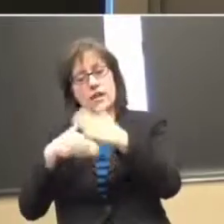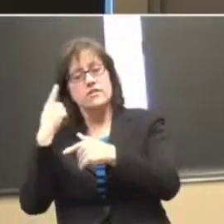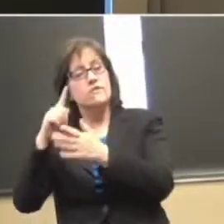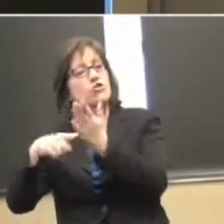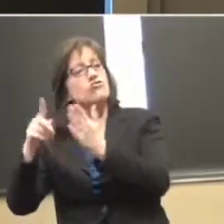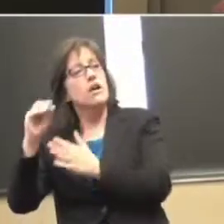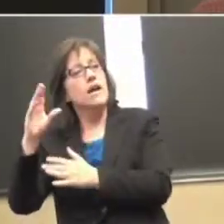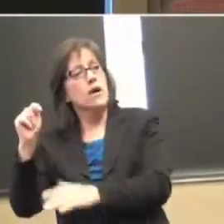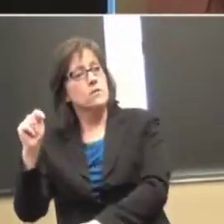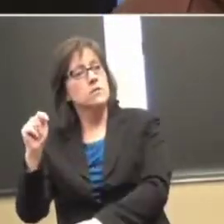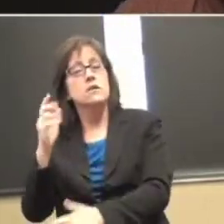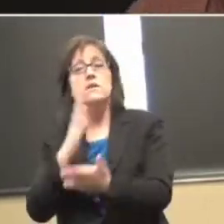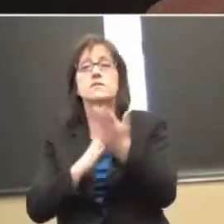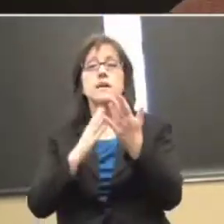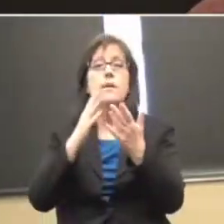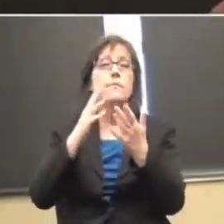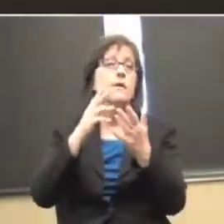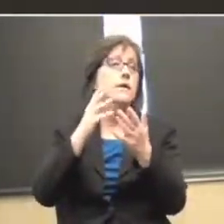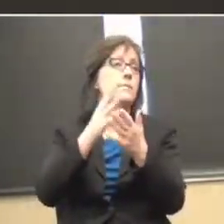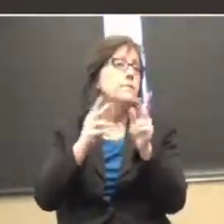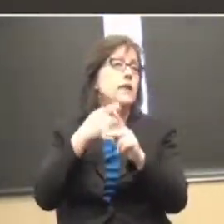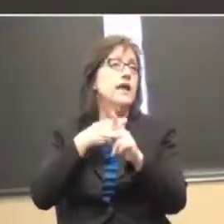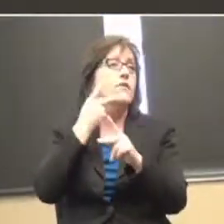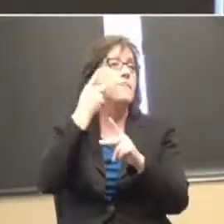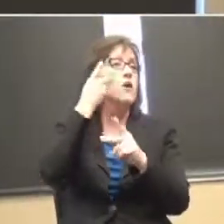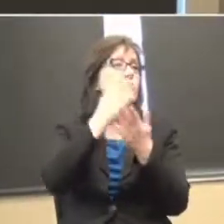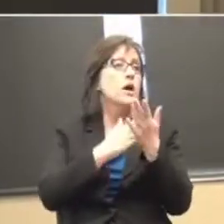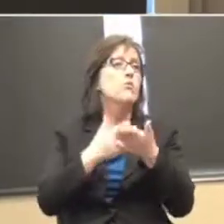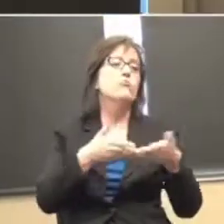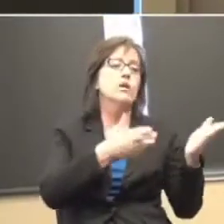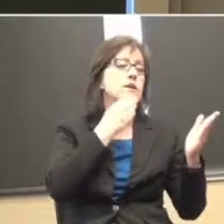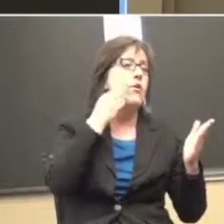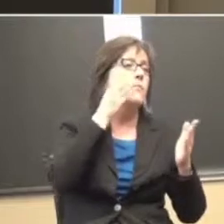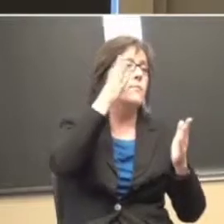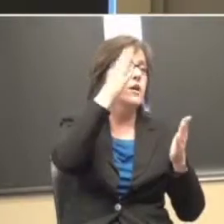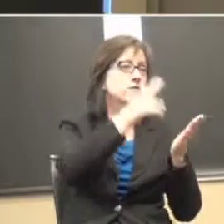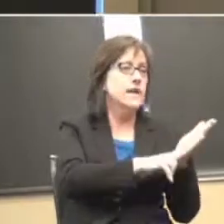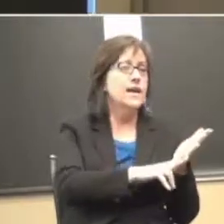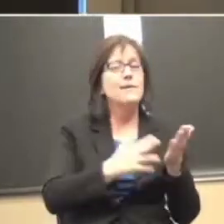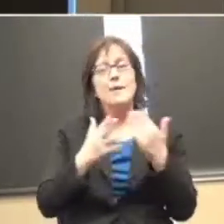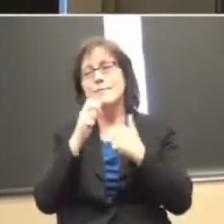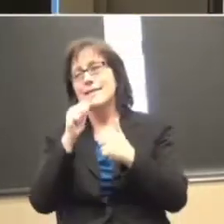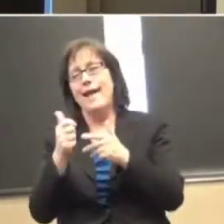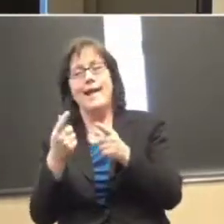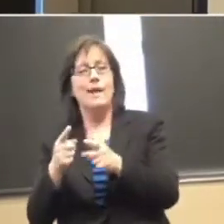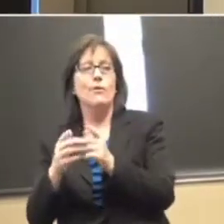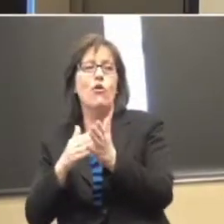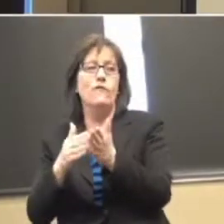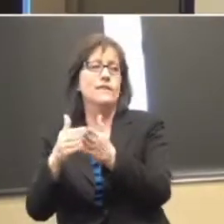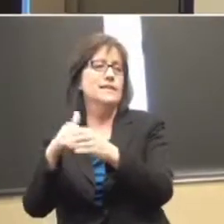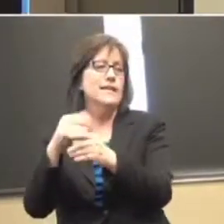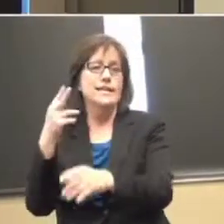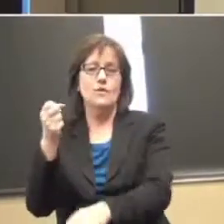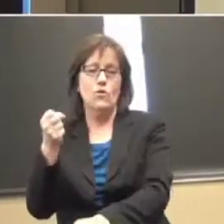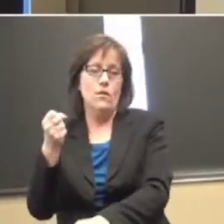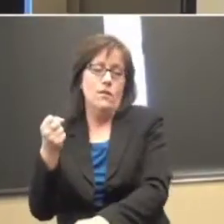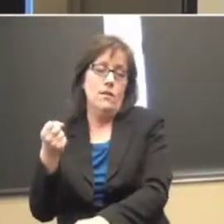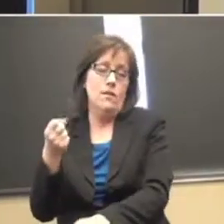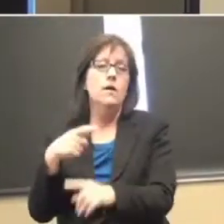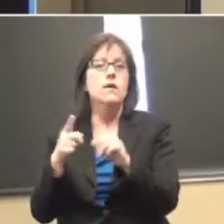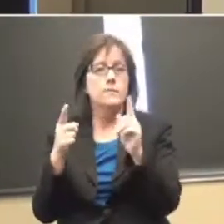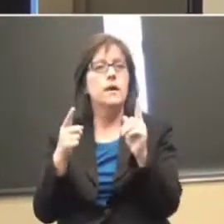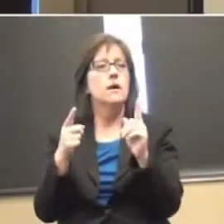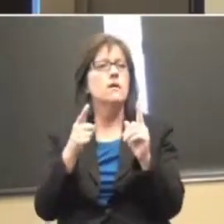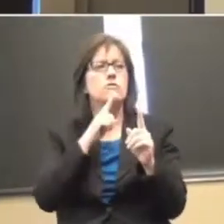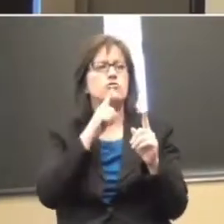Some people may have a parent piece to it where they take it home, get a parent signature. Probably not so much at high school. But definitely, usually in